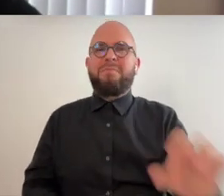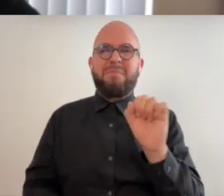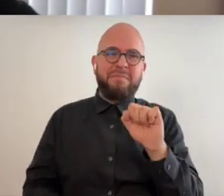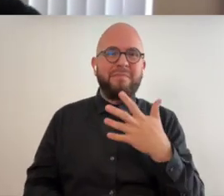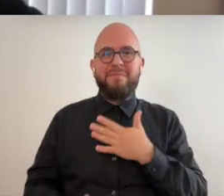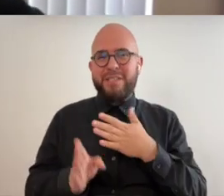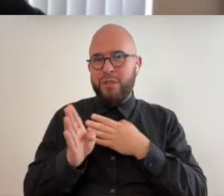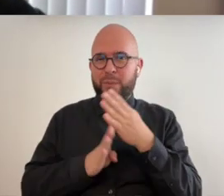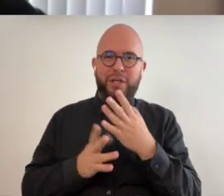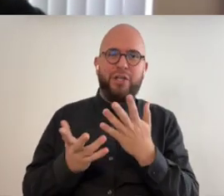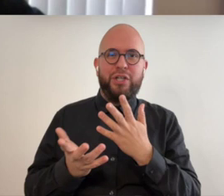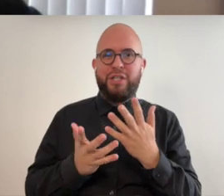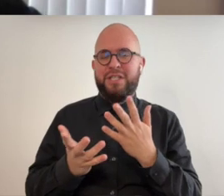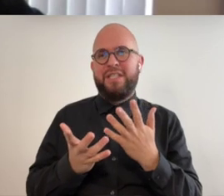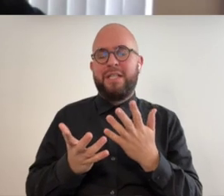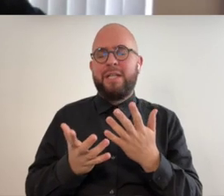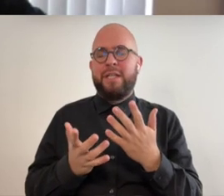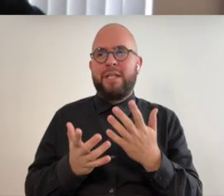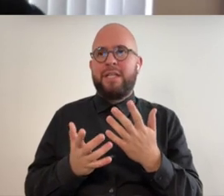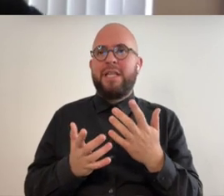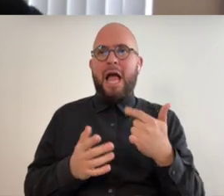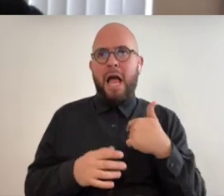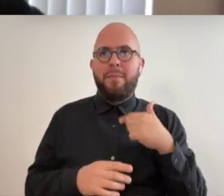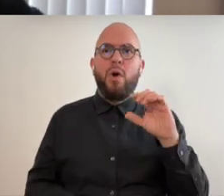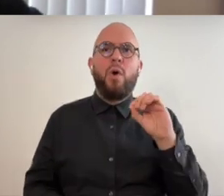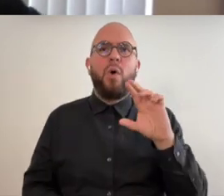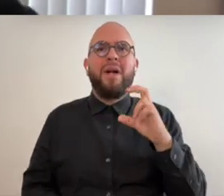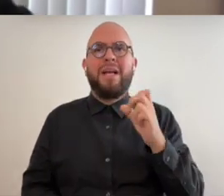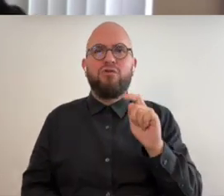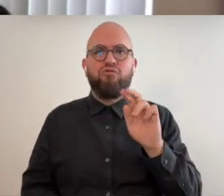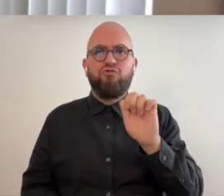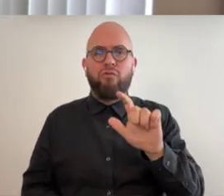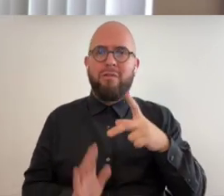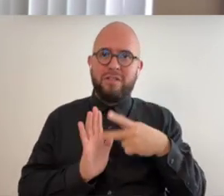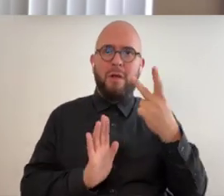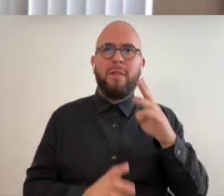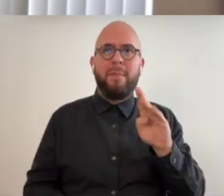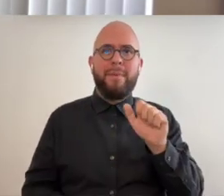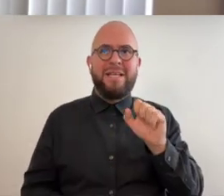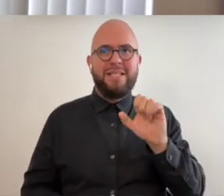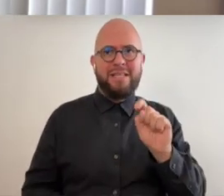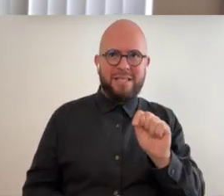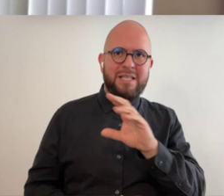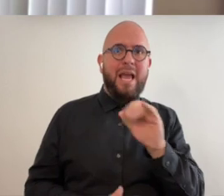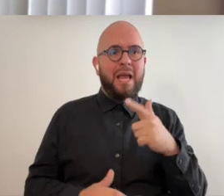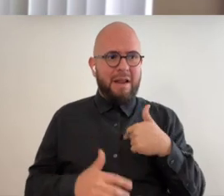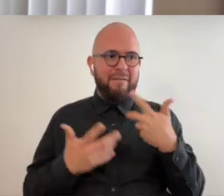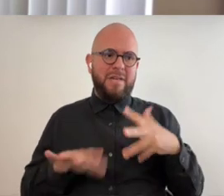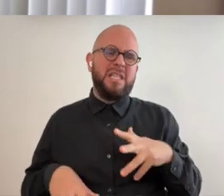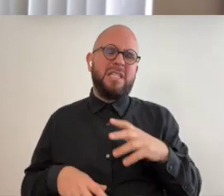career as um i'm trained as an orchestral double bassist and i've done solo work and uh